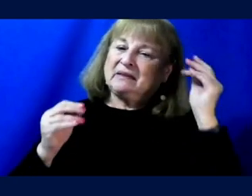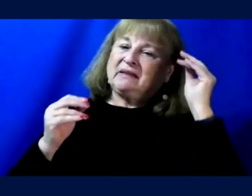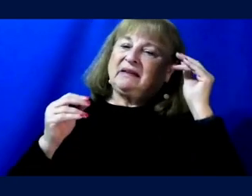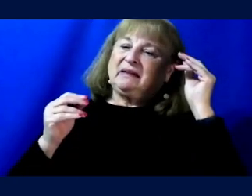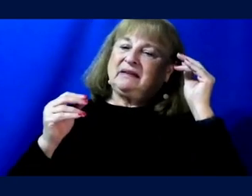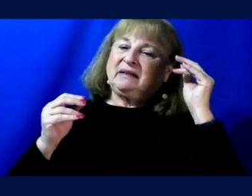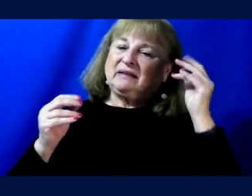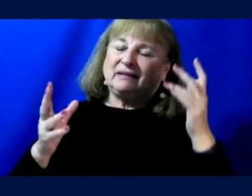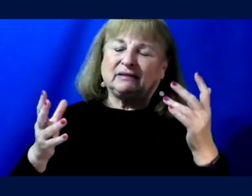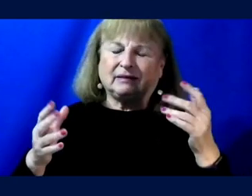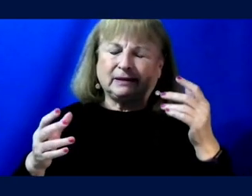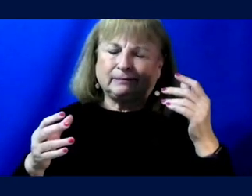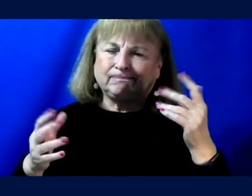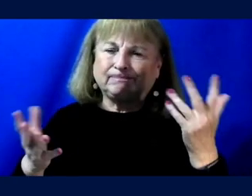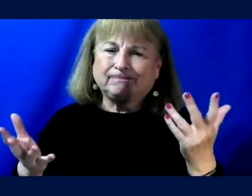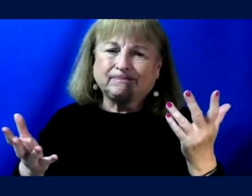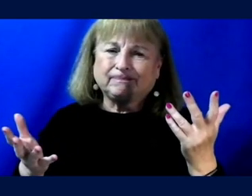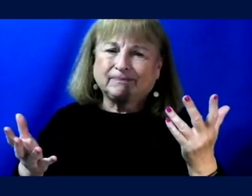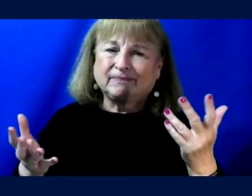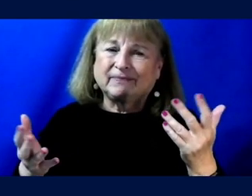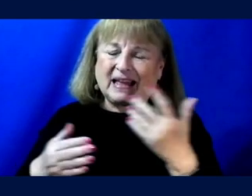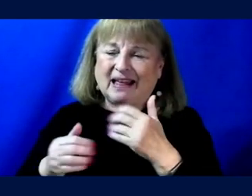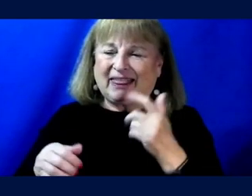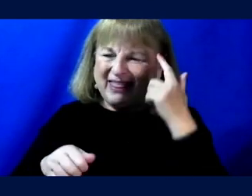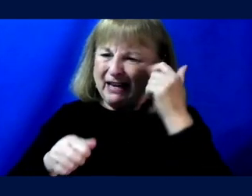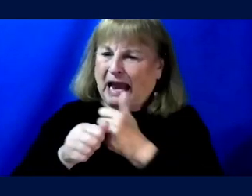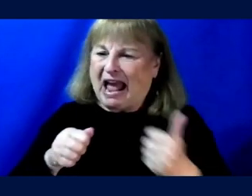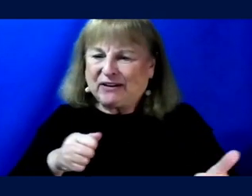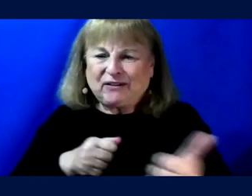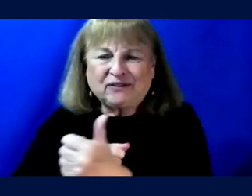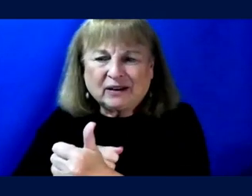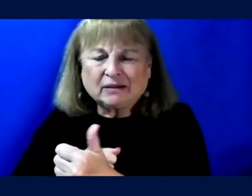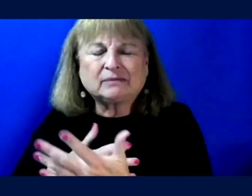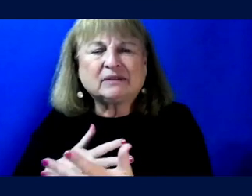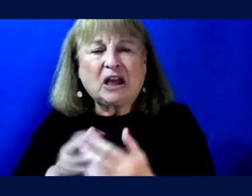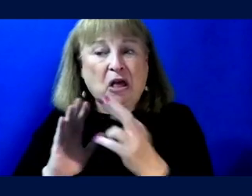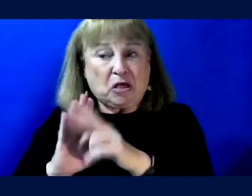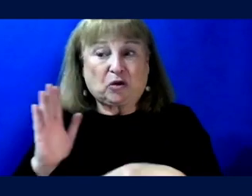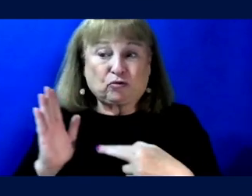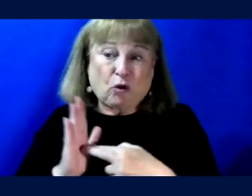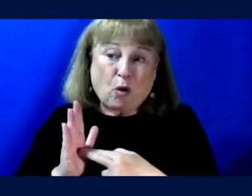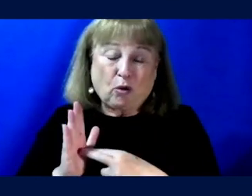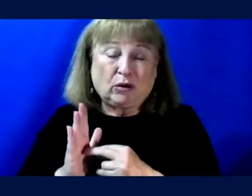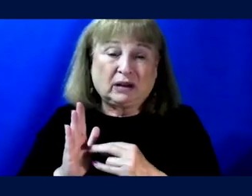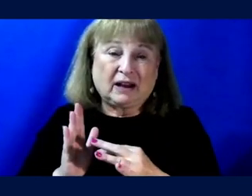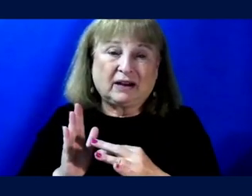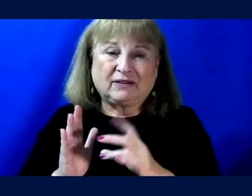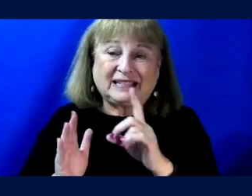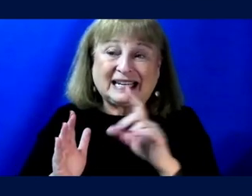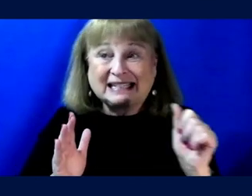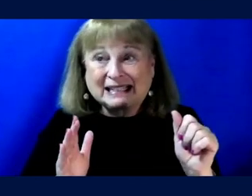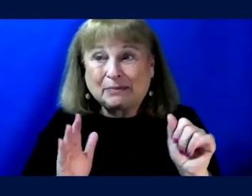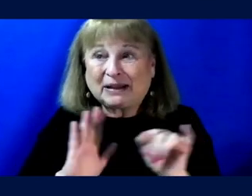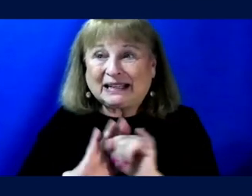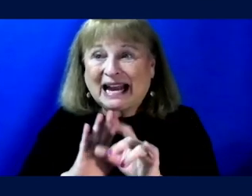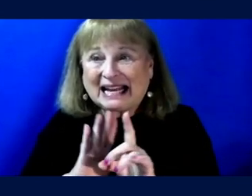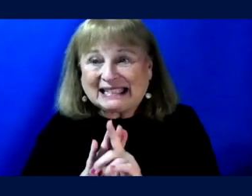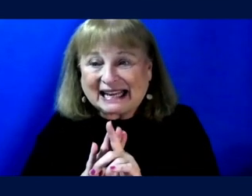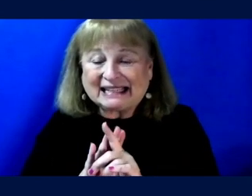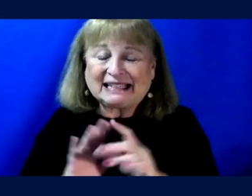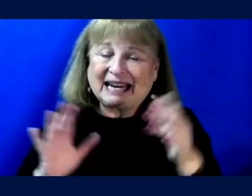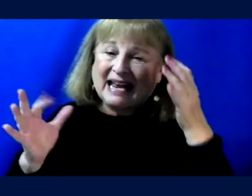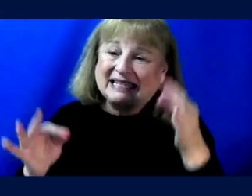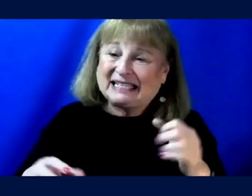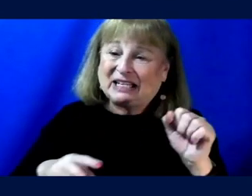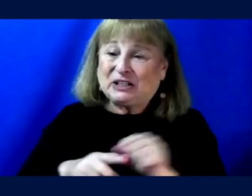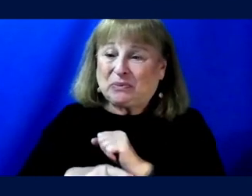very critically, right. Uh, and, uh, ahead of time about, uh, the role of, uh, you know, disability identity in decisional